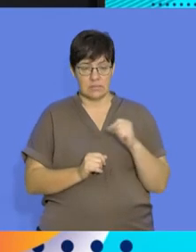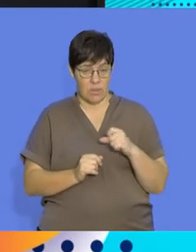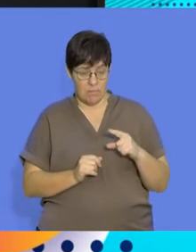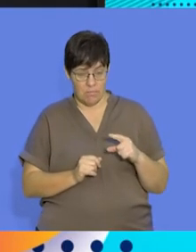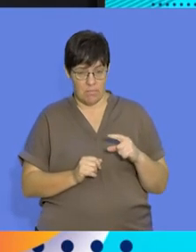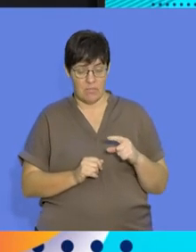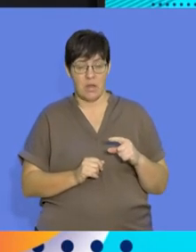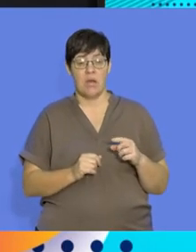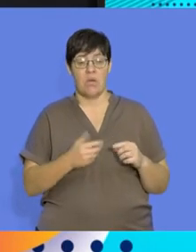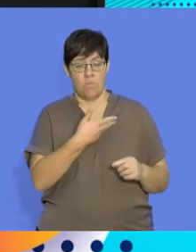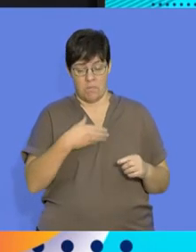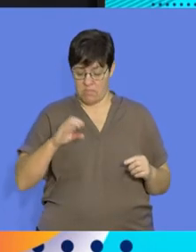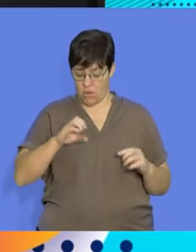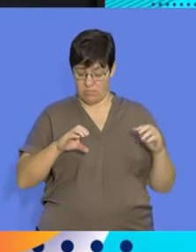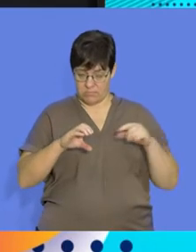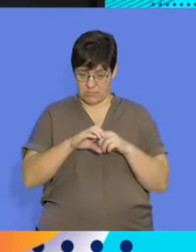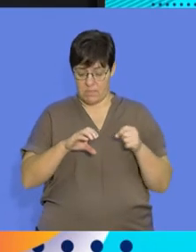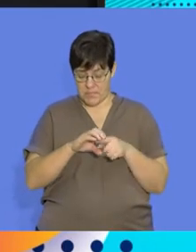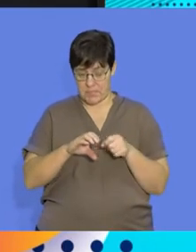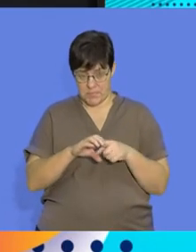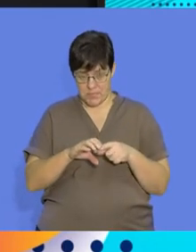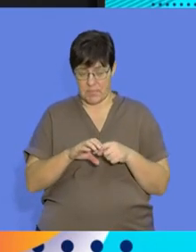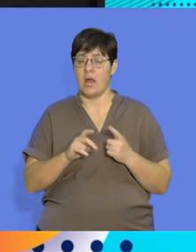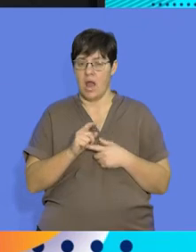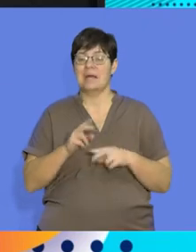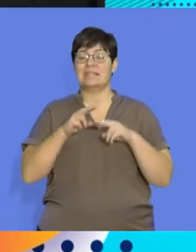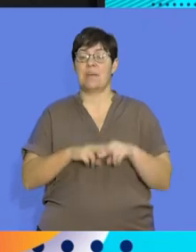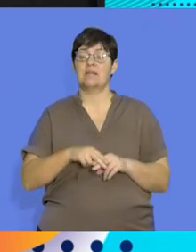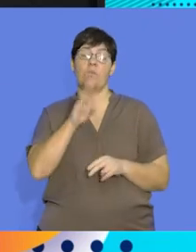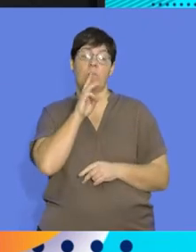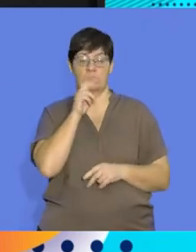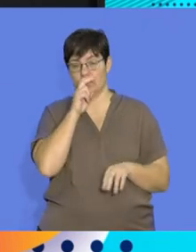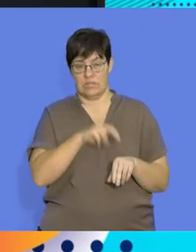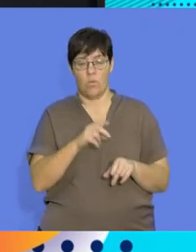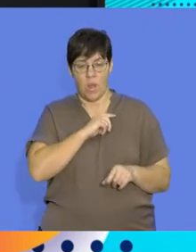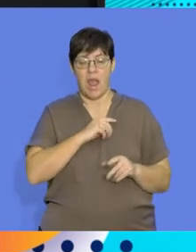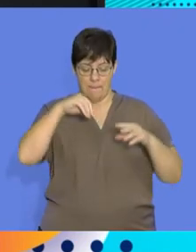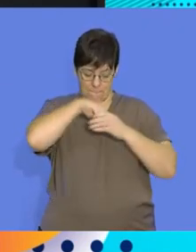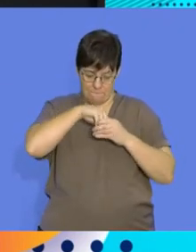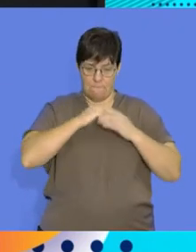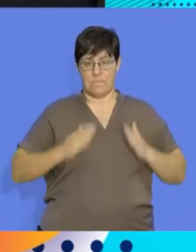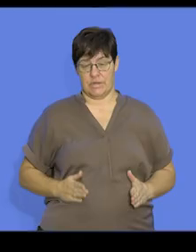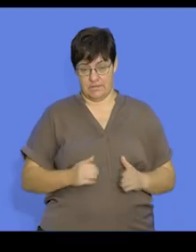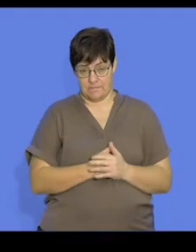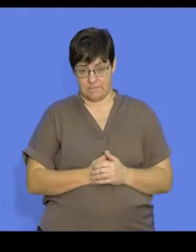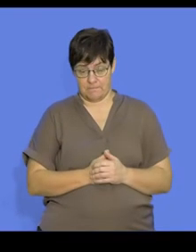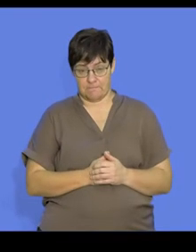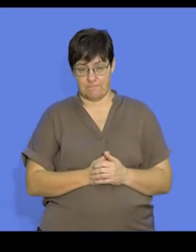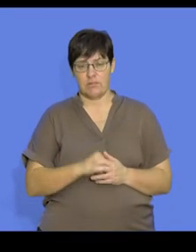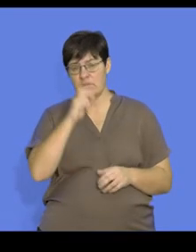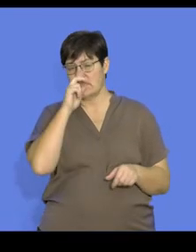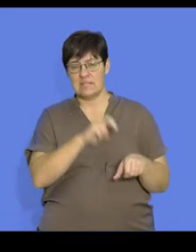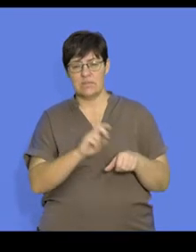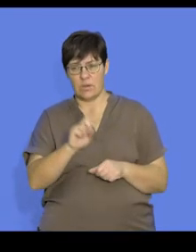sperm into the female reproductive body you'll find that it's not dependent on water. However, we'll need